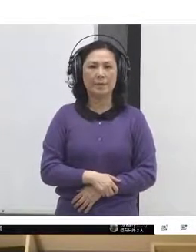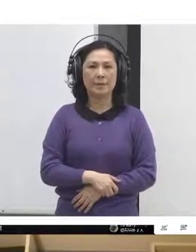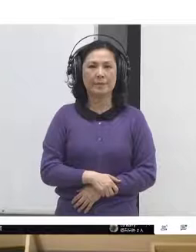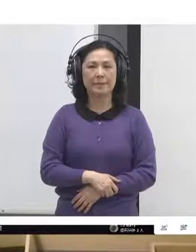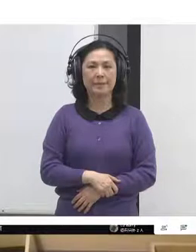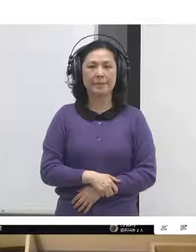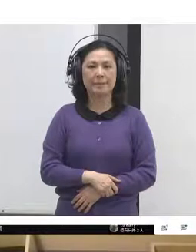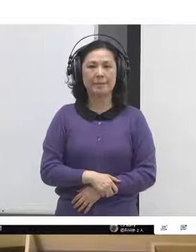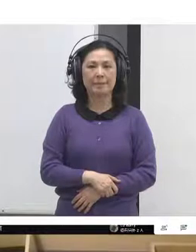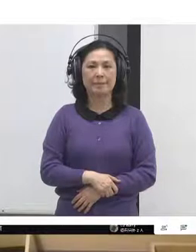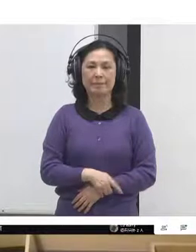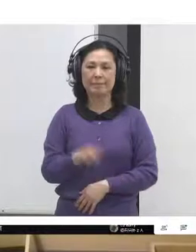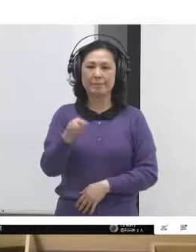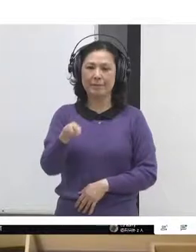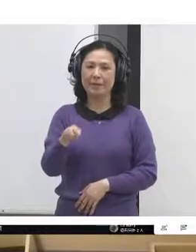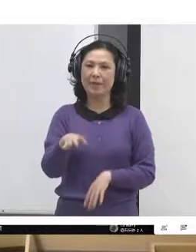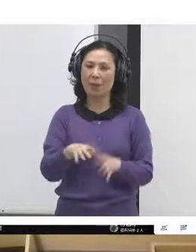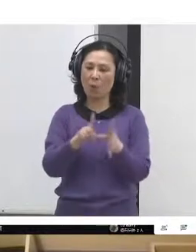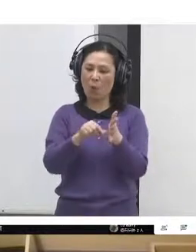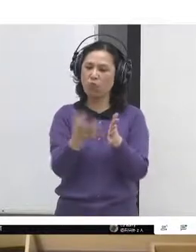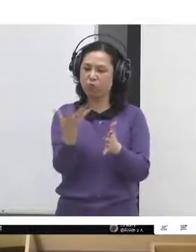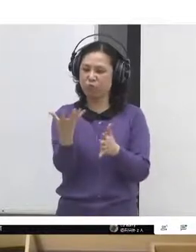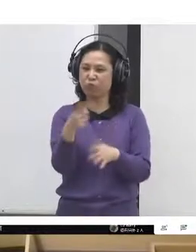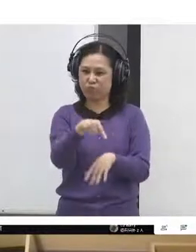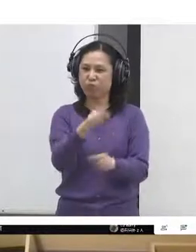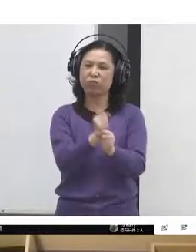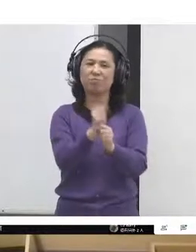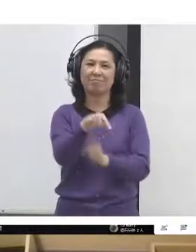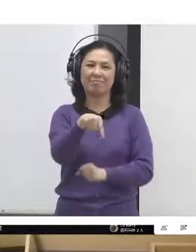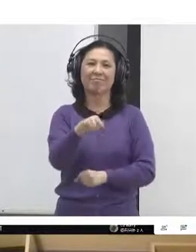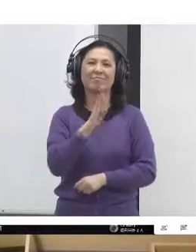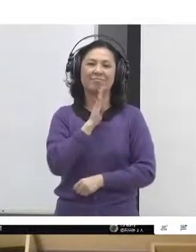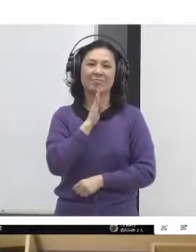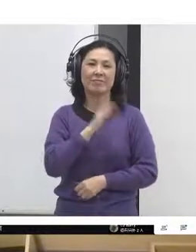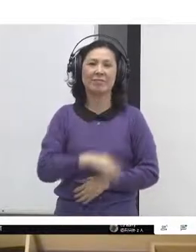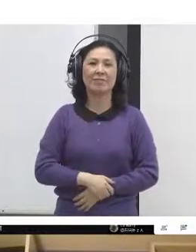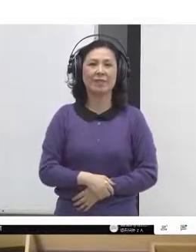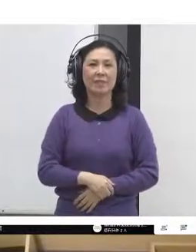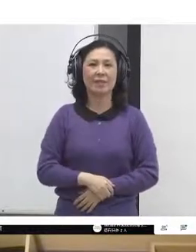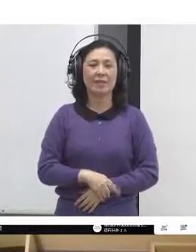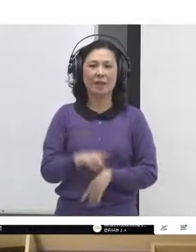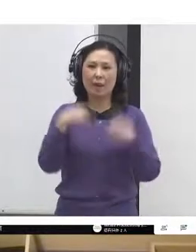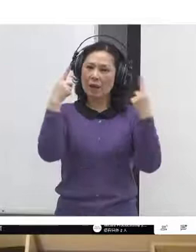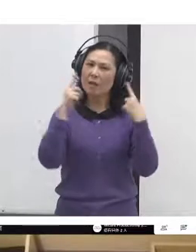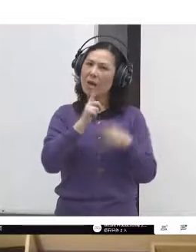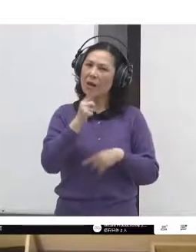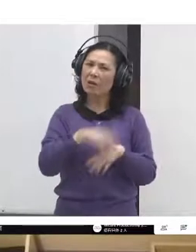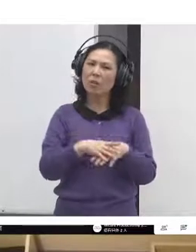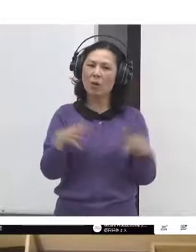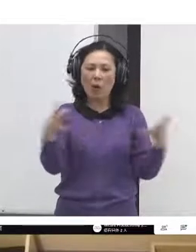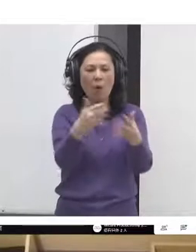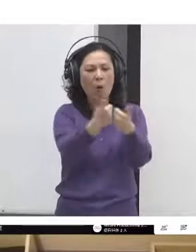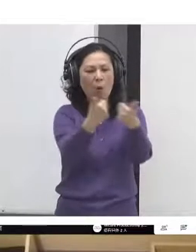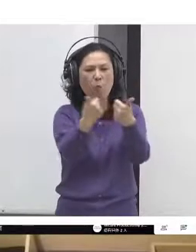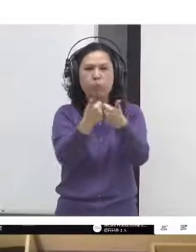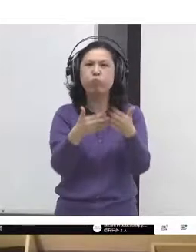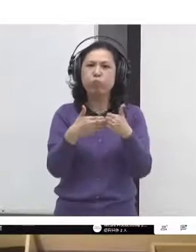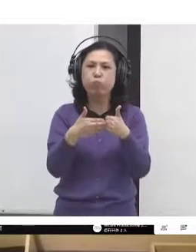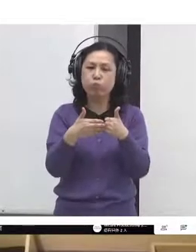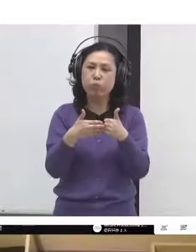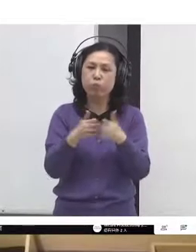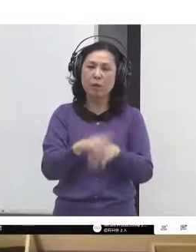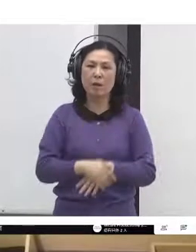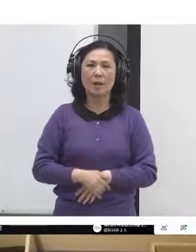it's not just a matter of saying, right, we'd like to have a gathering, everybody come round. If you do that, you'll tend to just get the usual